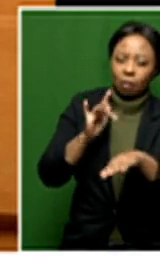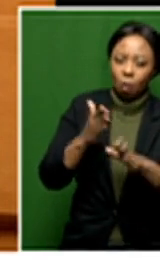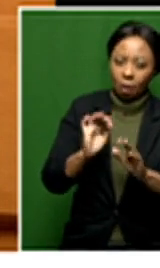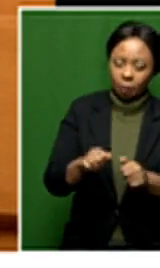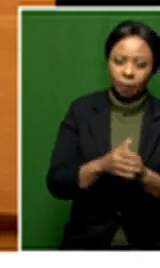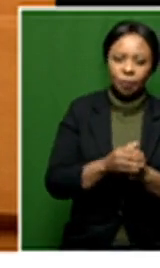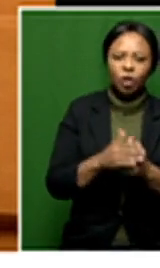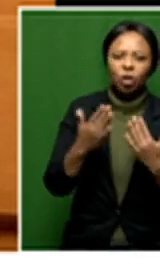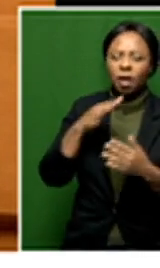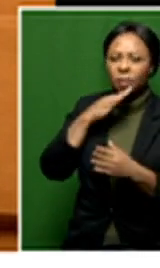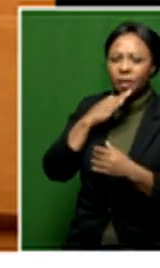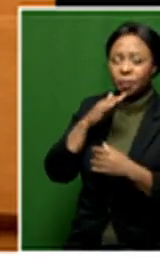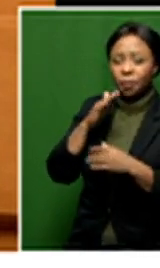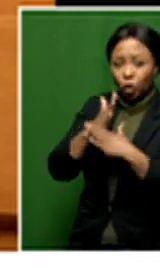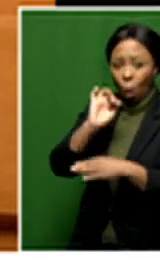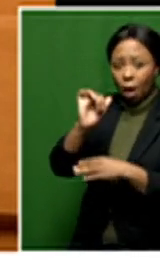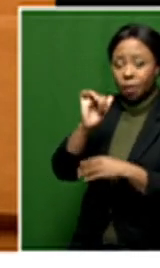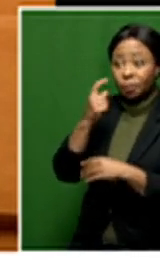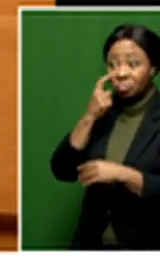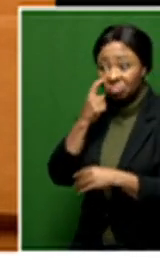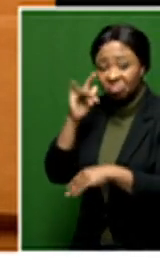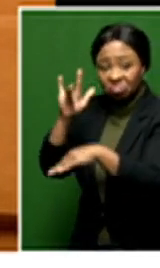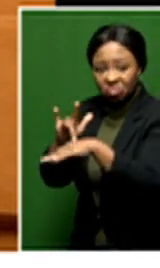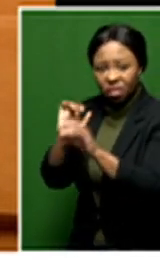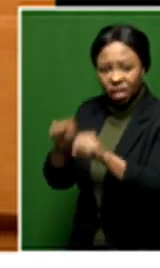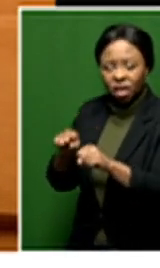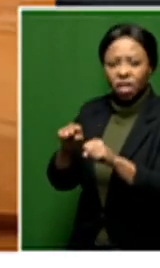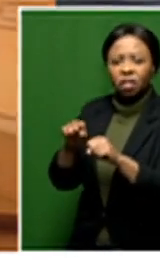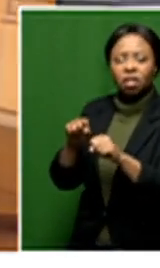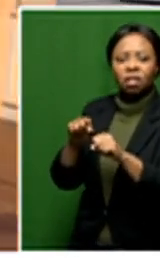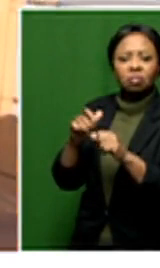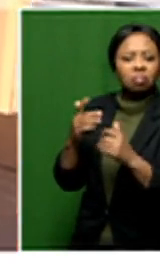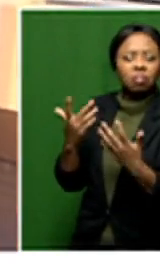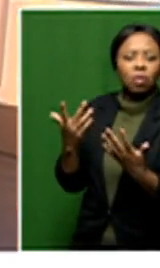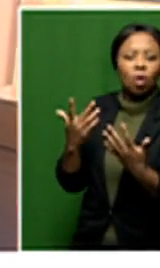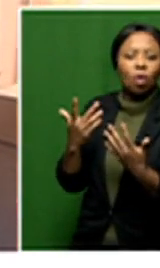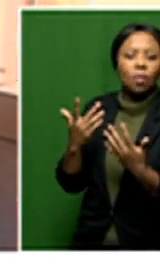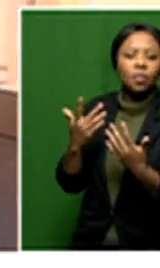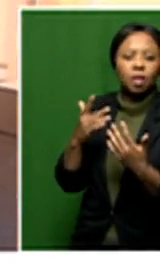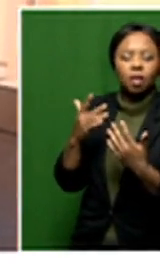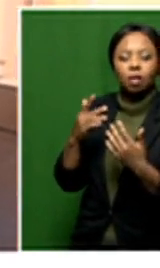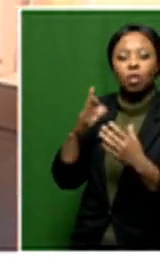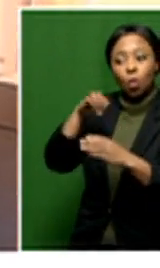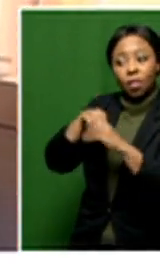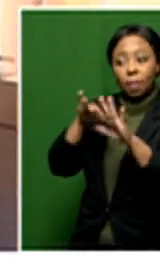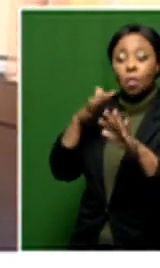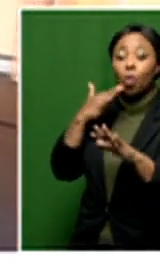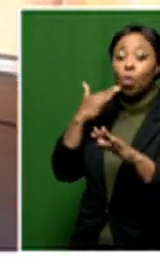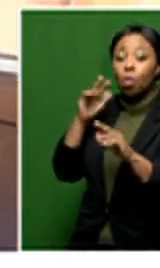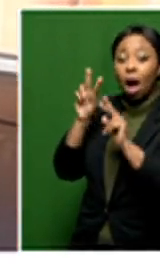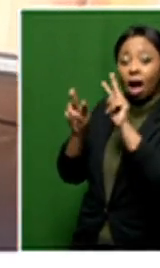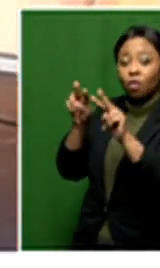or is it simple enough to sort of spark relatability from within the patrons that are viewing it?